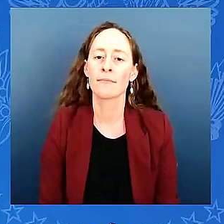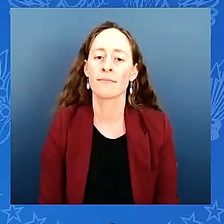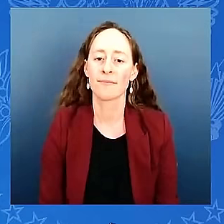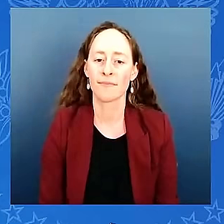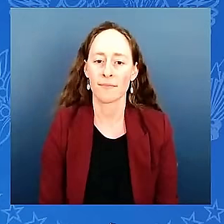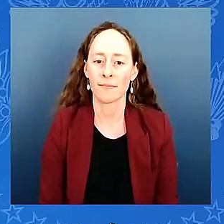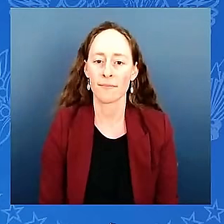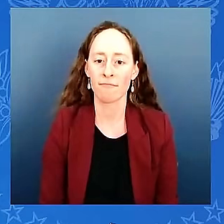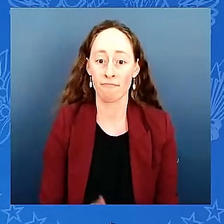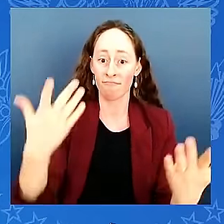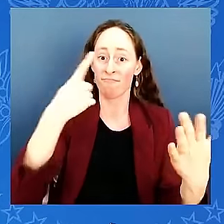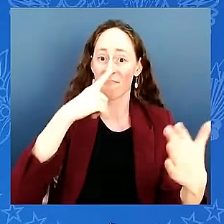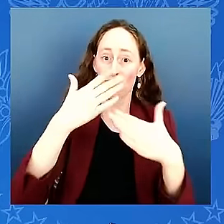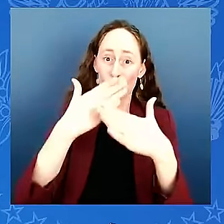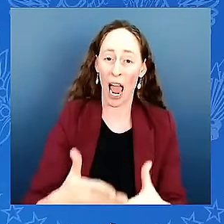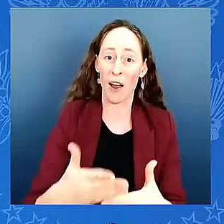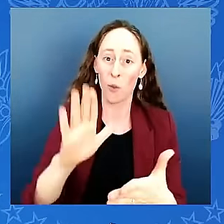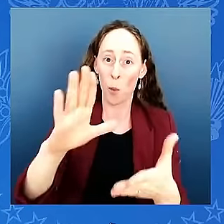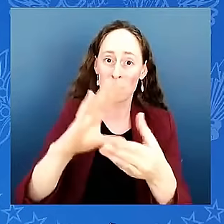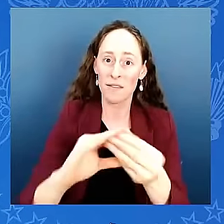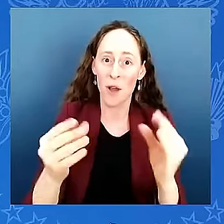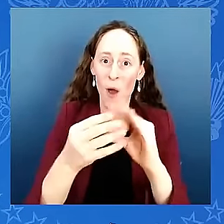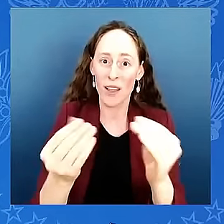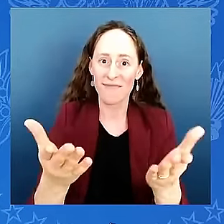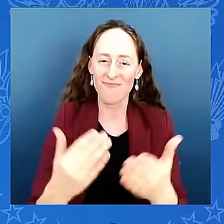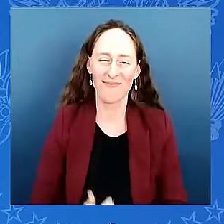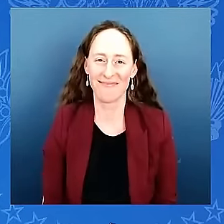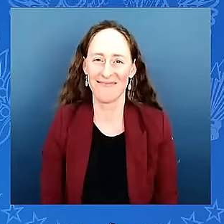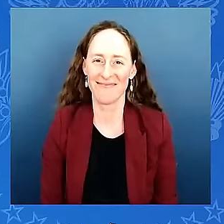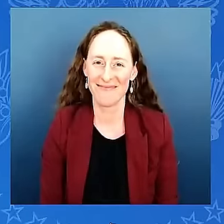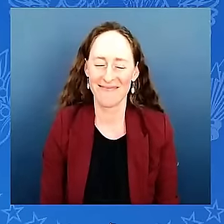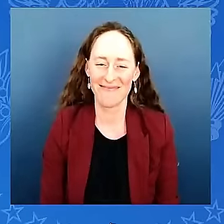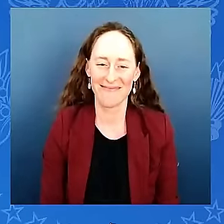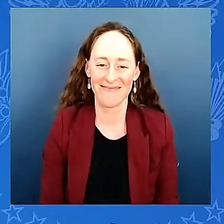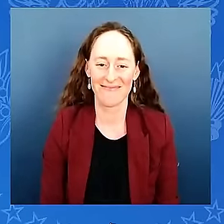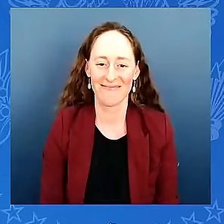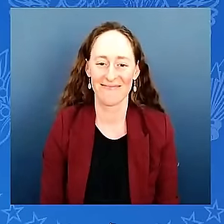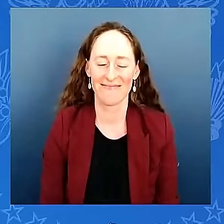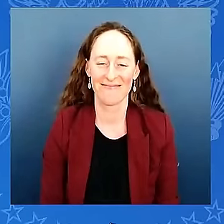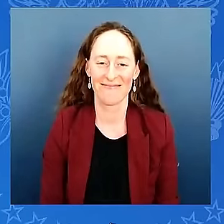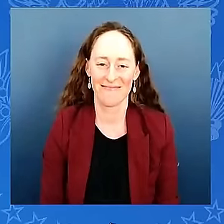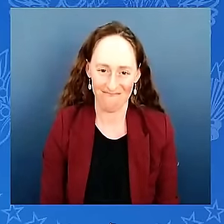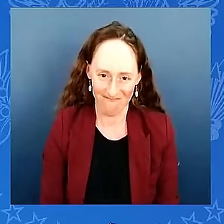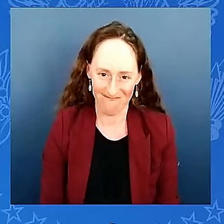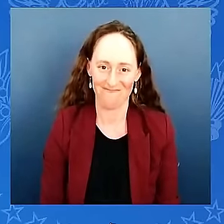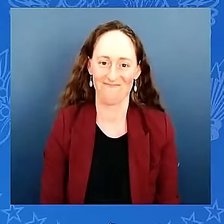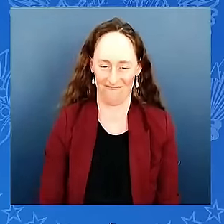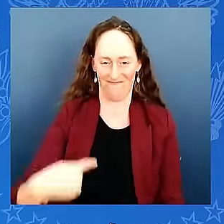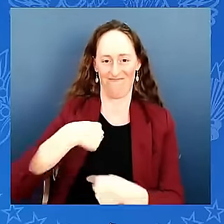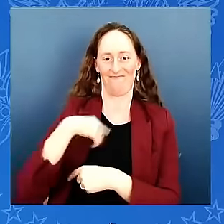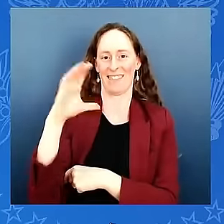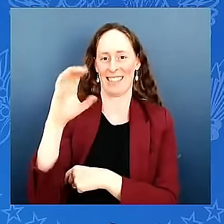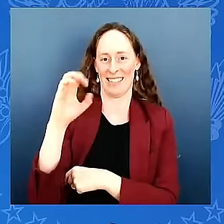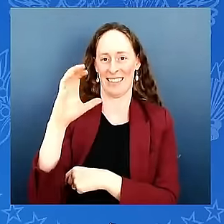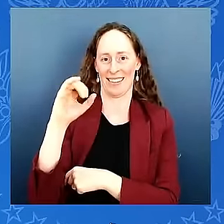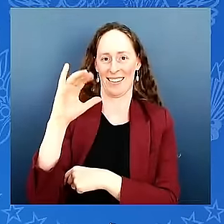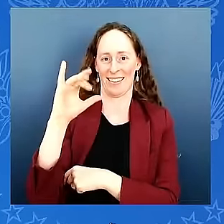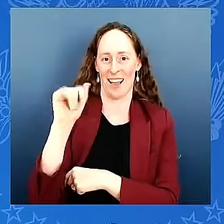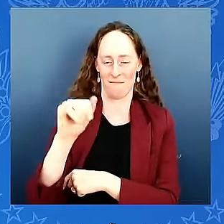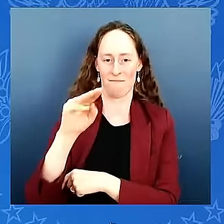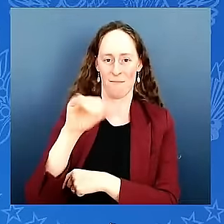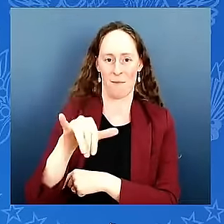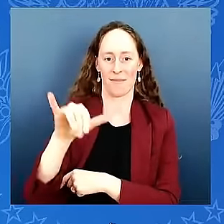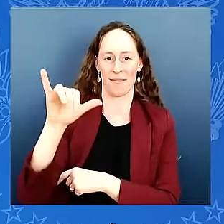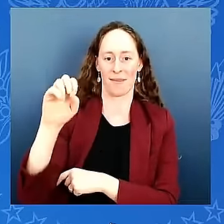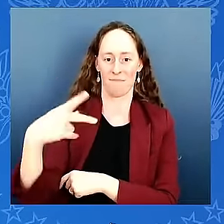thank you uh my name is cecilia more yep uh in 1966 i was a widow